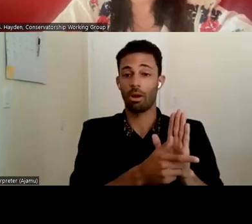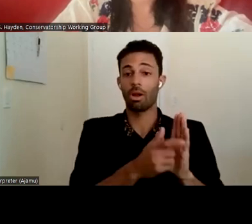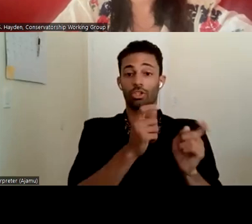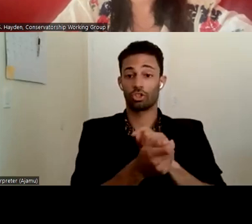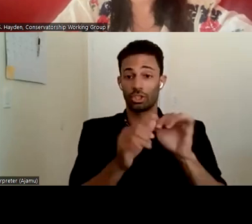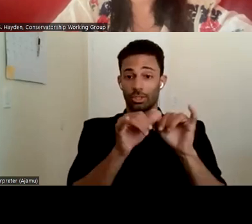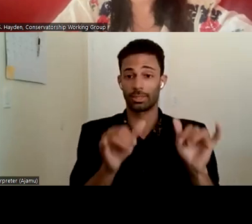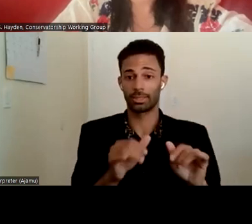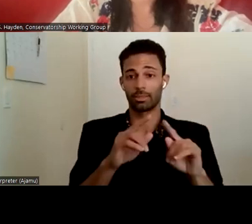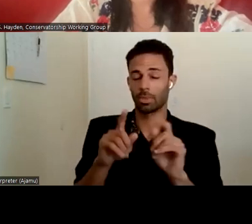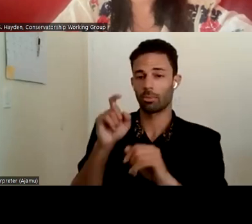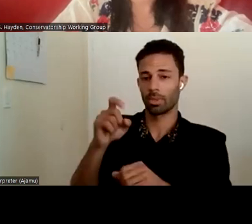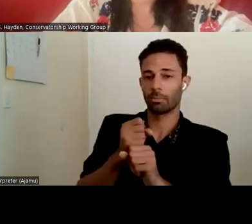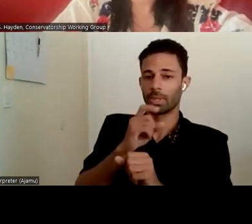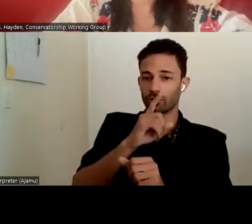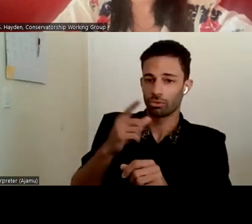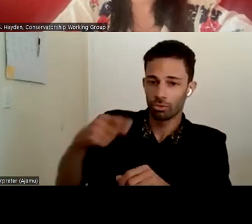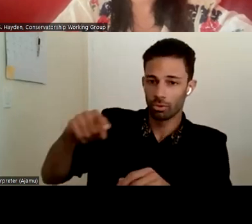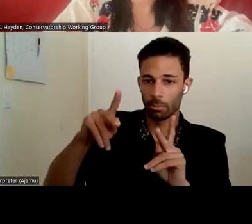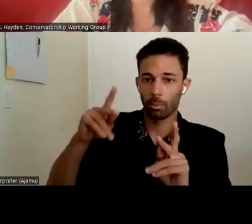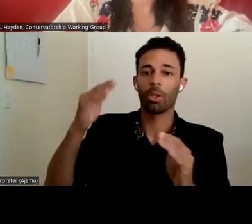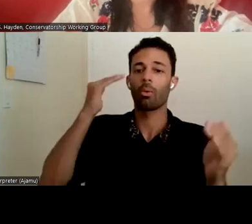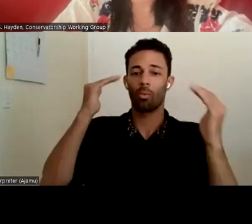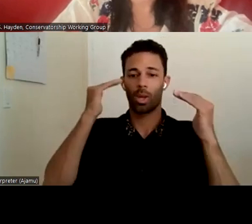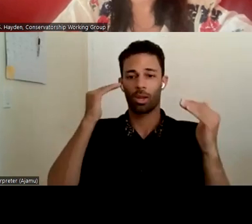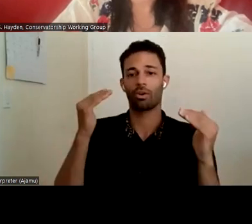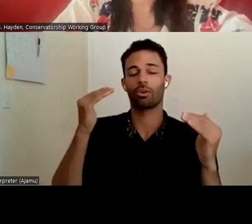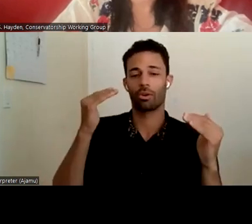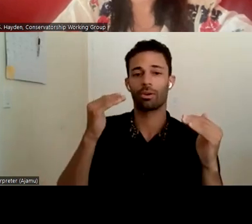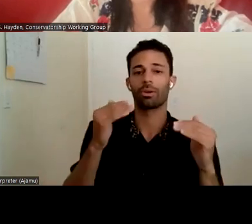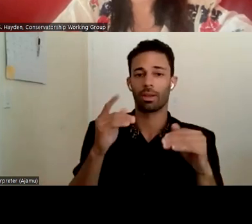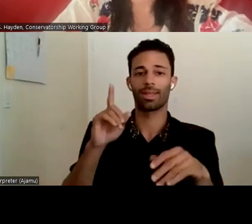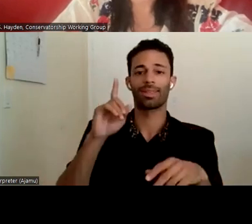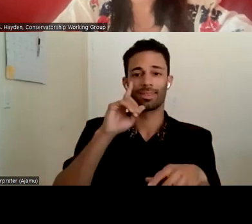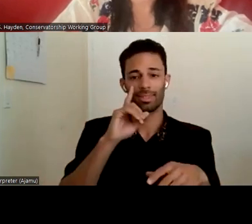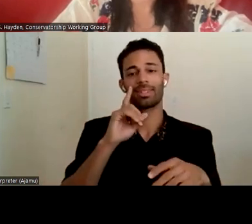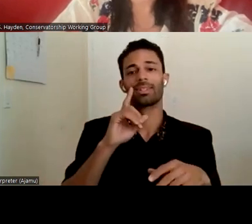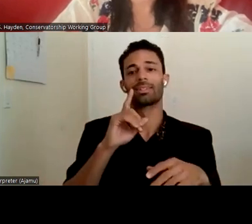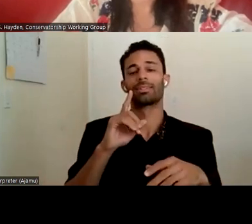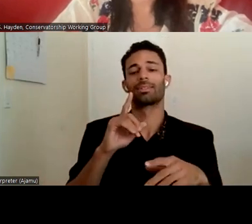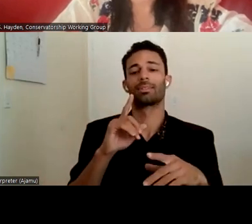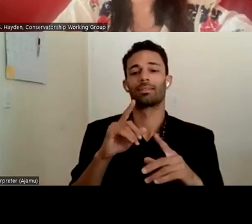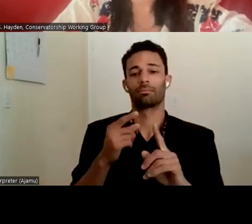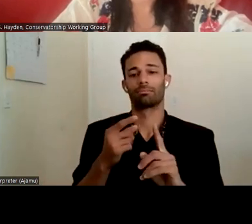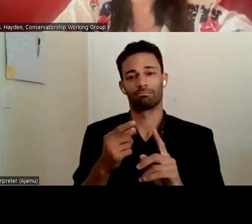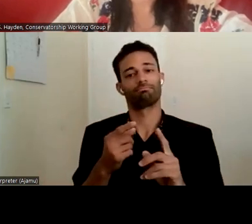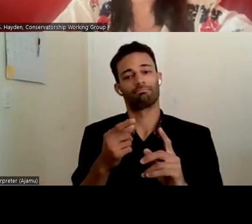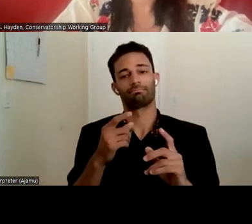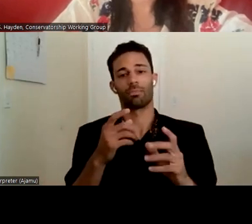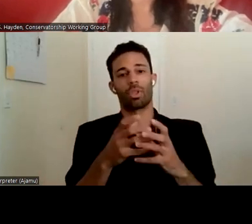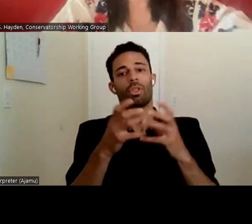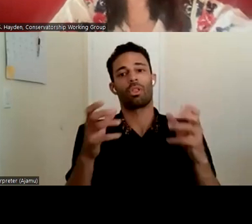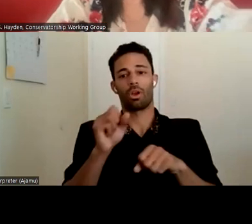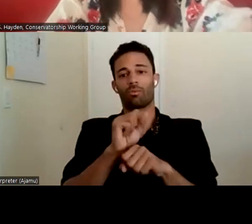system, but we, we need to make sure that people are aware of it. And I, think there's a long way that we could go in terms of providing that training